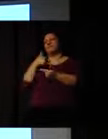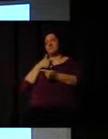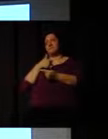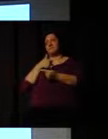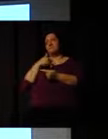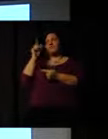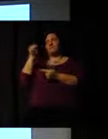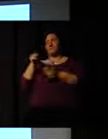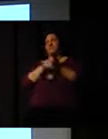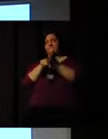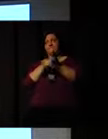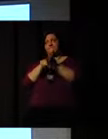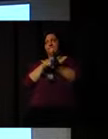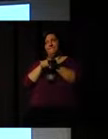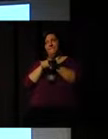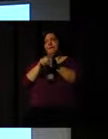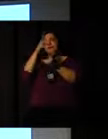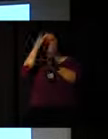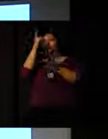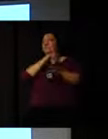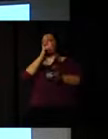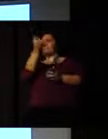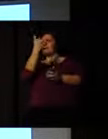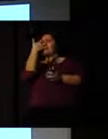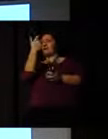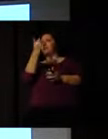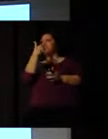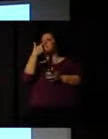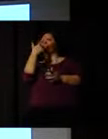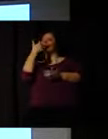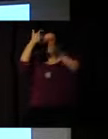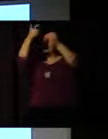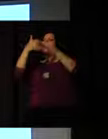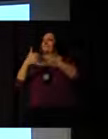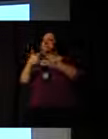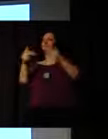Sorry for that. This is the boring part.